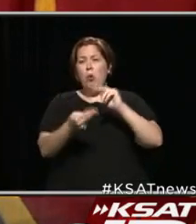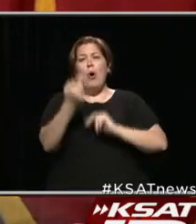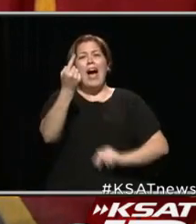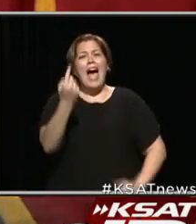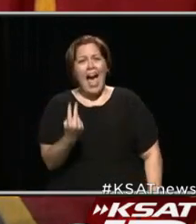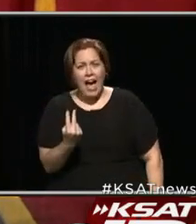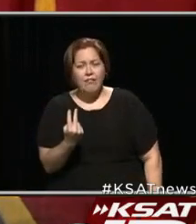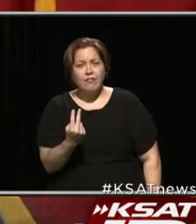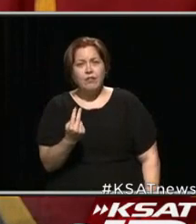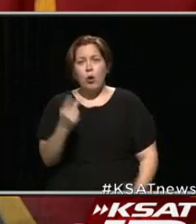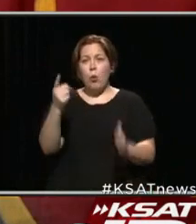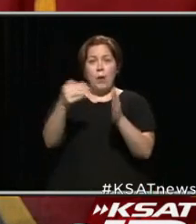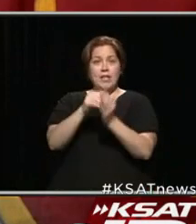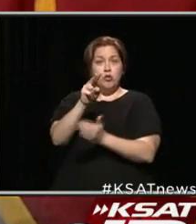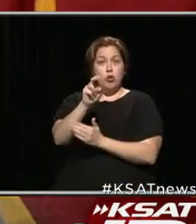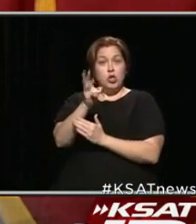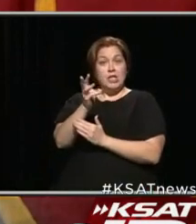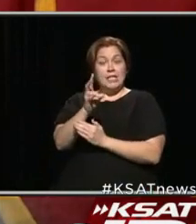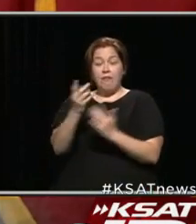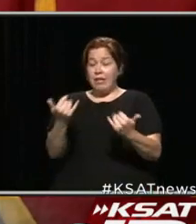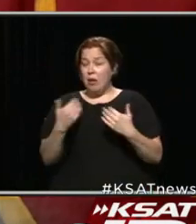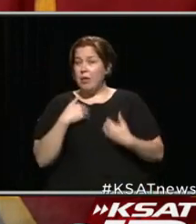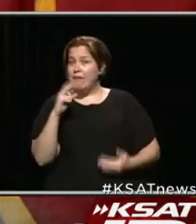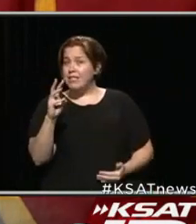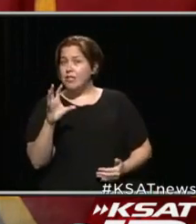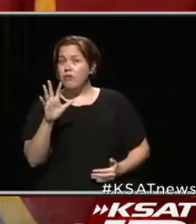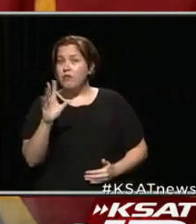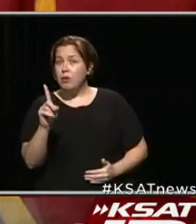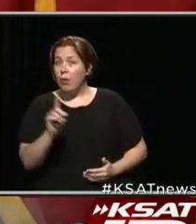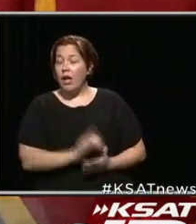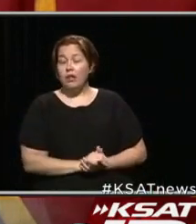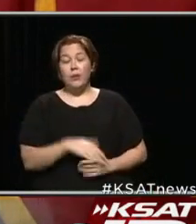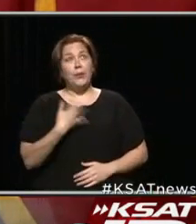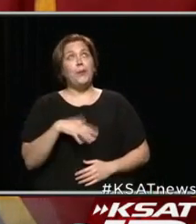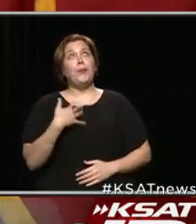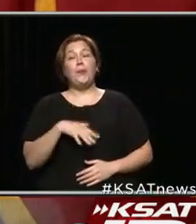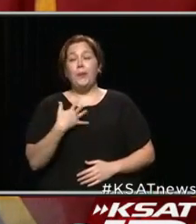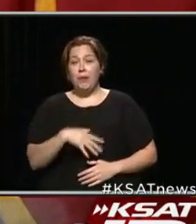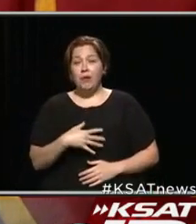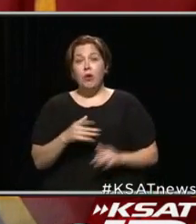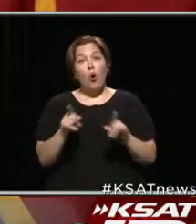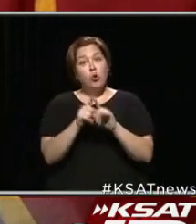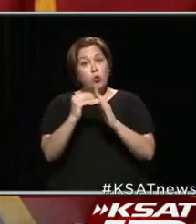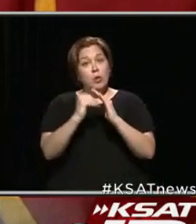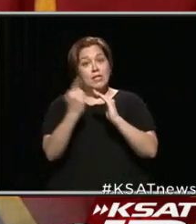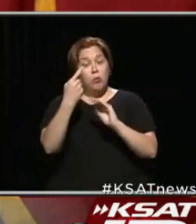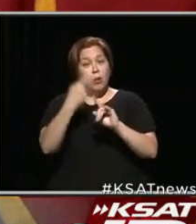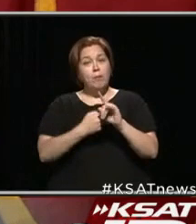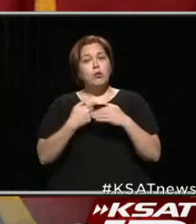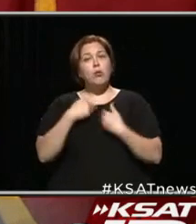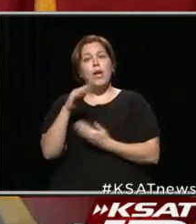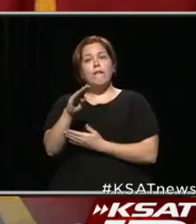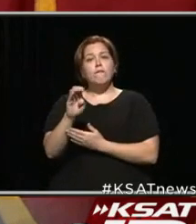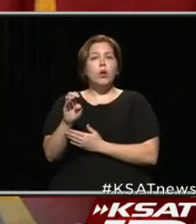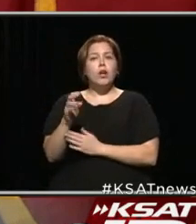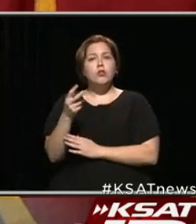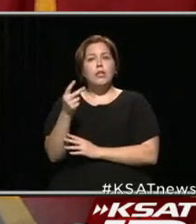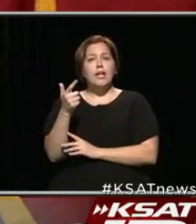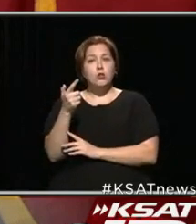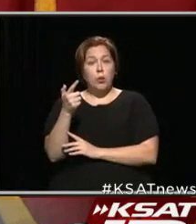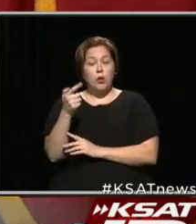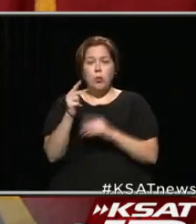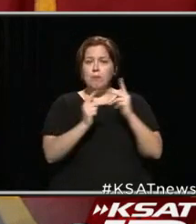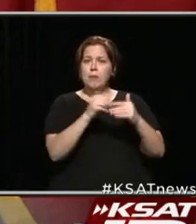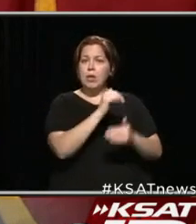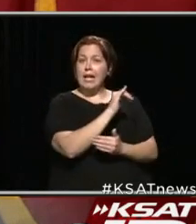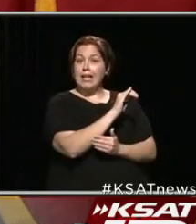from 1,267 down to 651. Also, within one month, we had 421 in